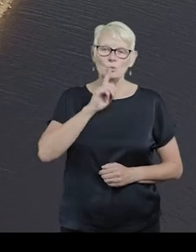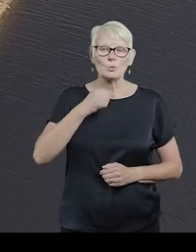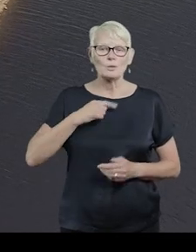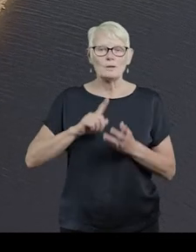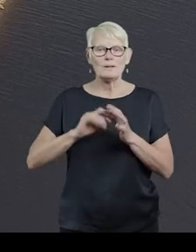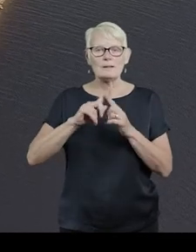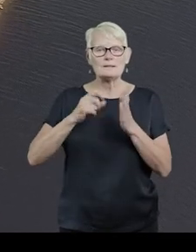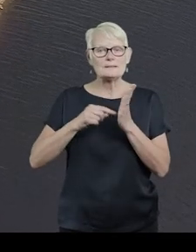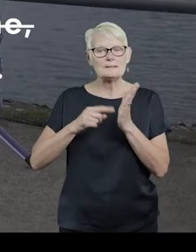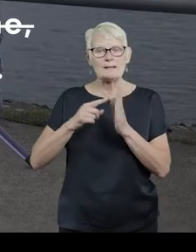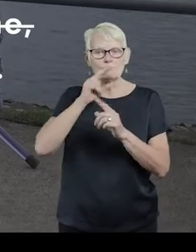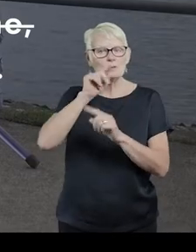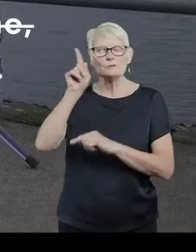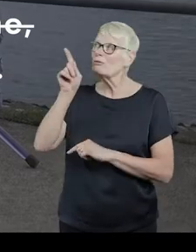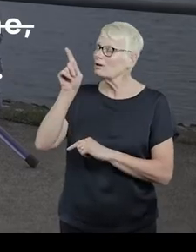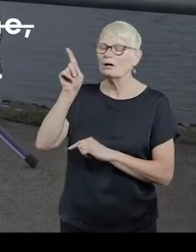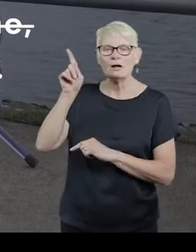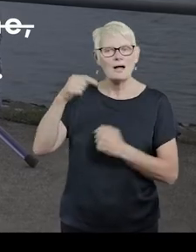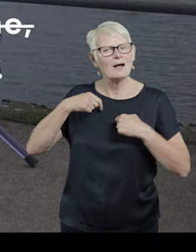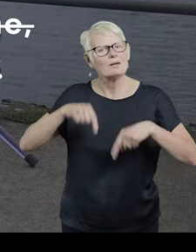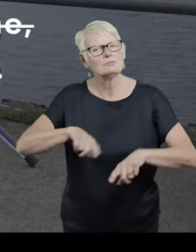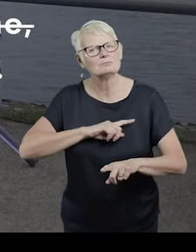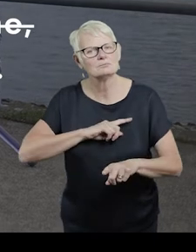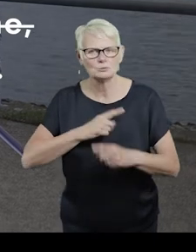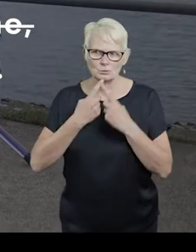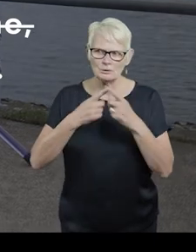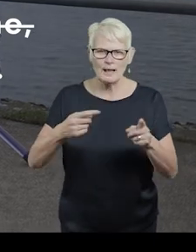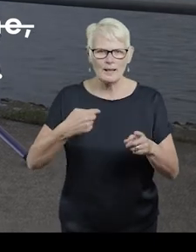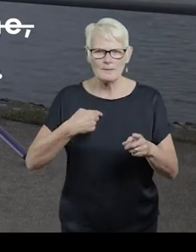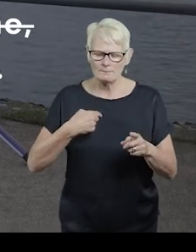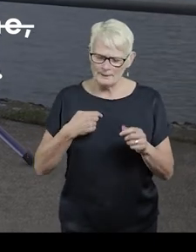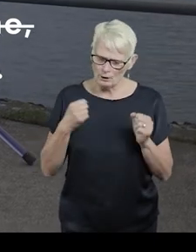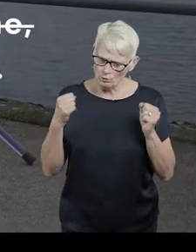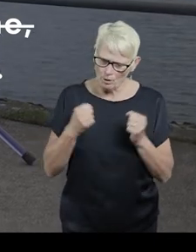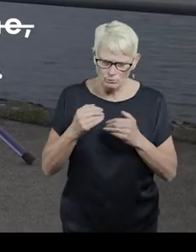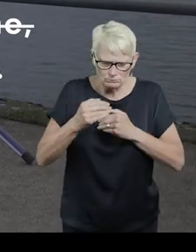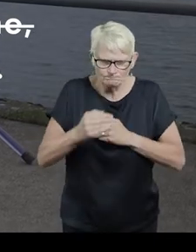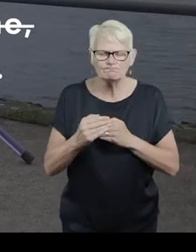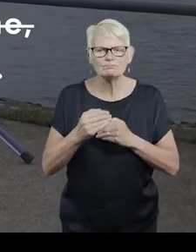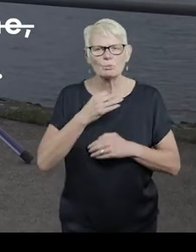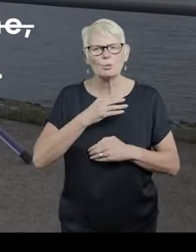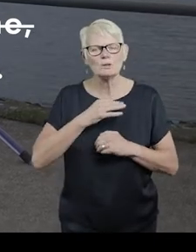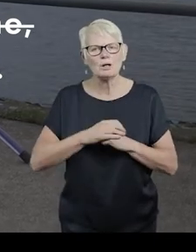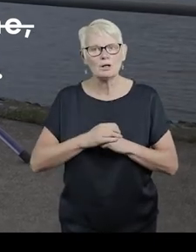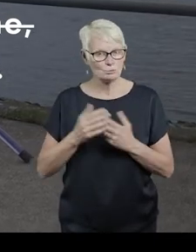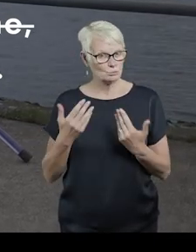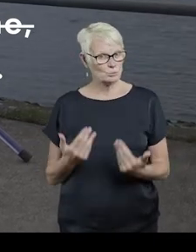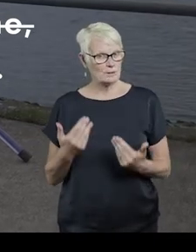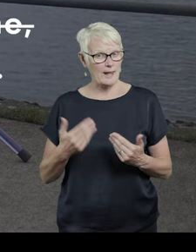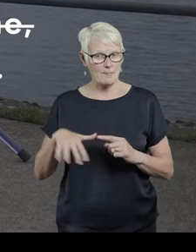I am Lisette. I am voiceover. I am here to say I am compressed water.